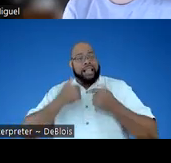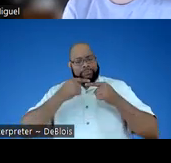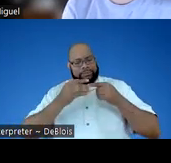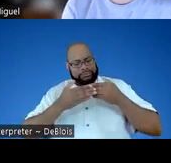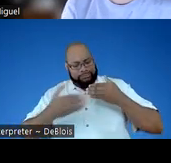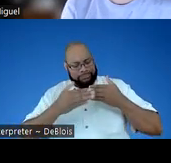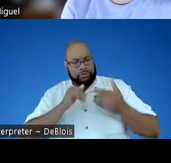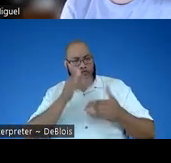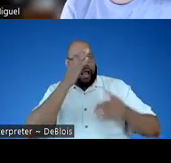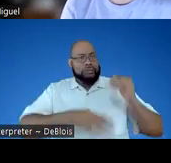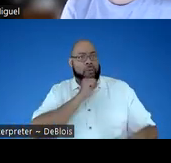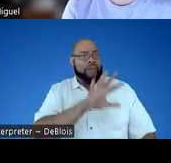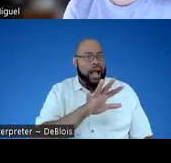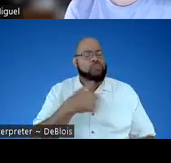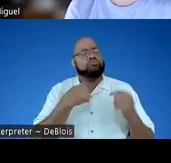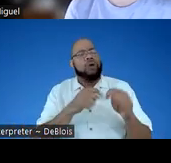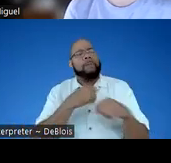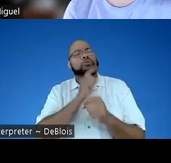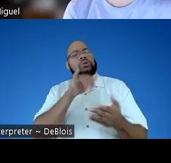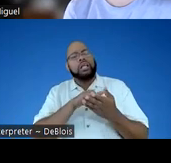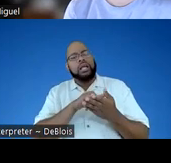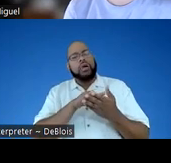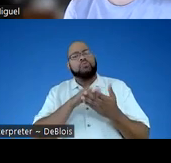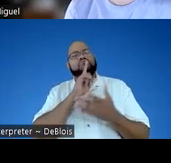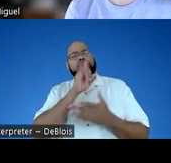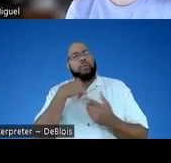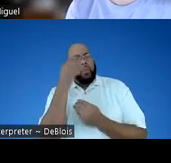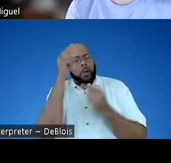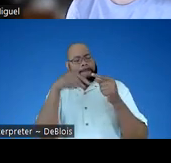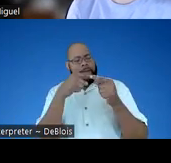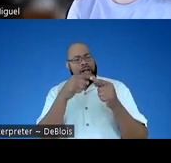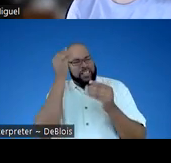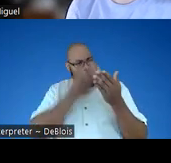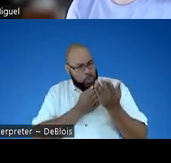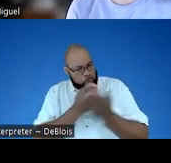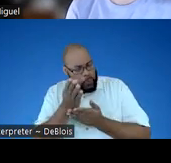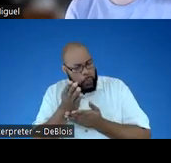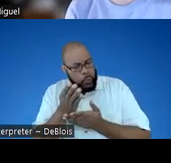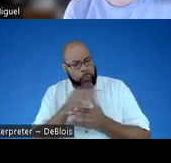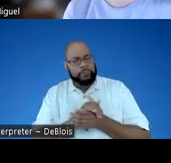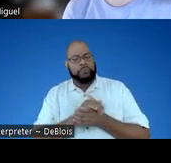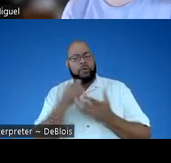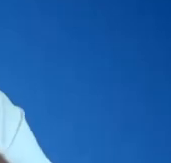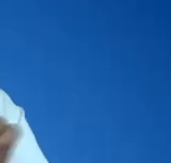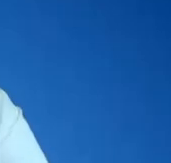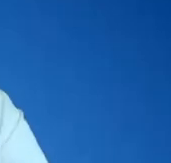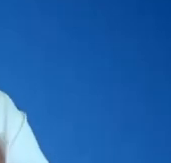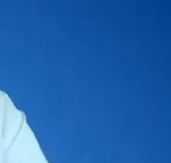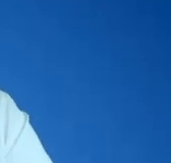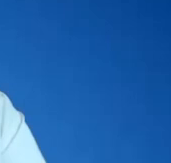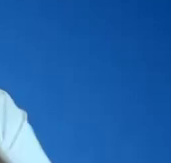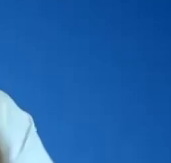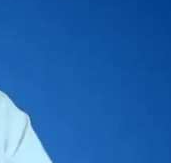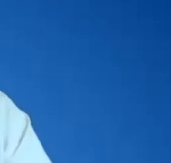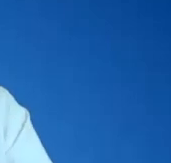You know, you don't just end at five. So we tried to make sure that we are really thoughtful about thinking through. And we've also done some other things I think